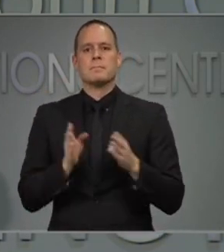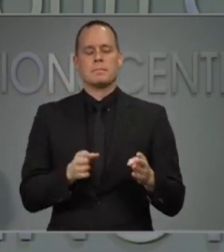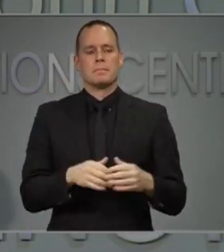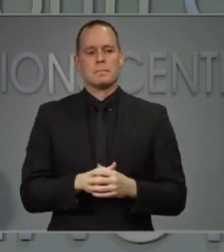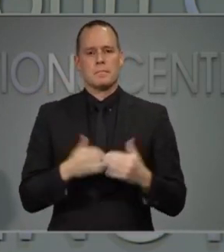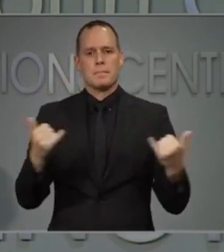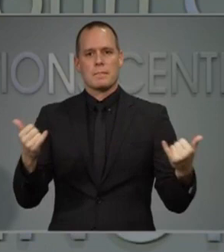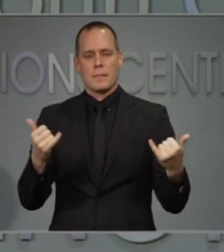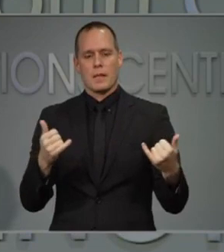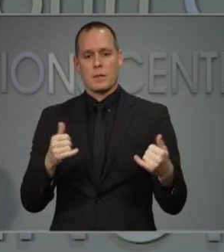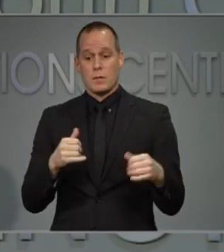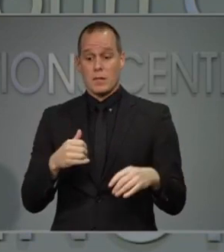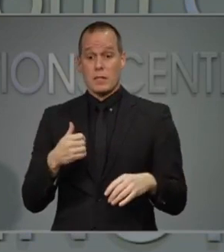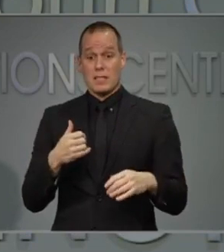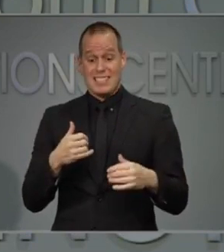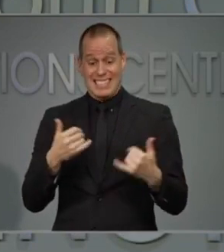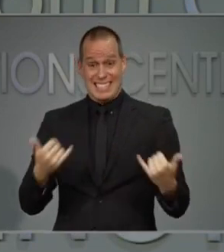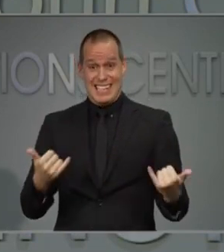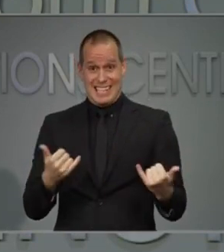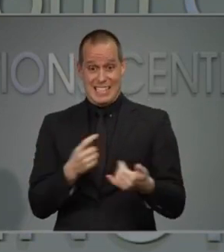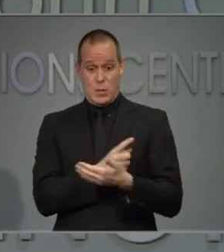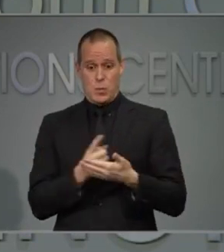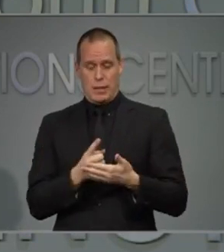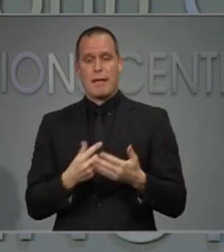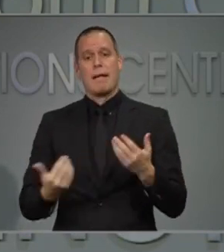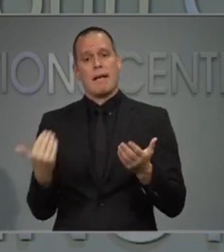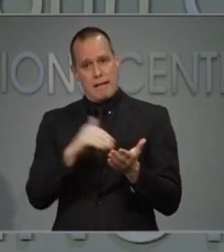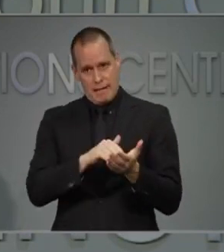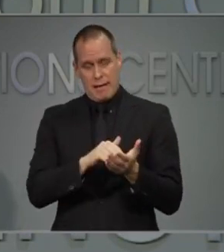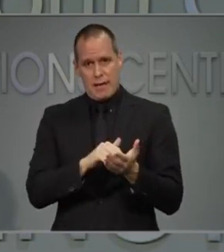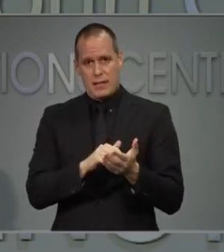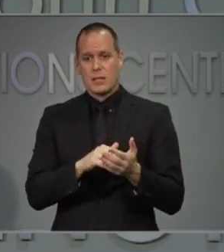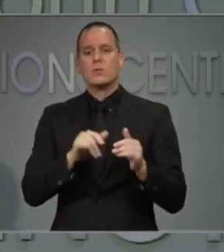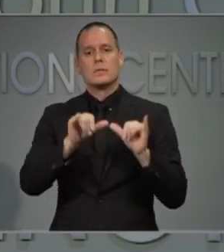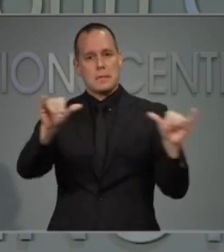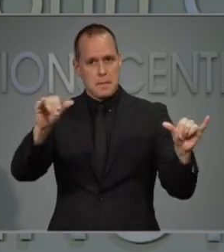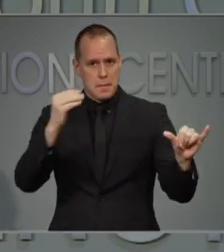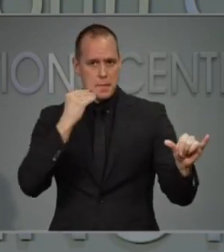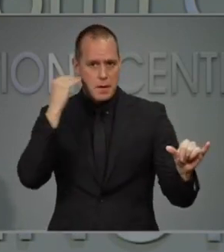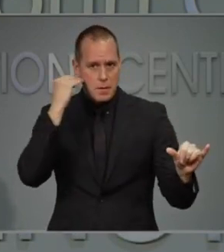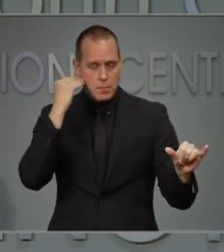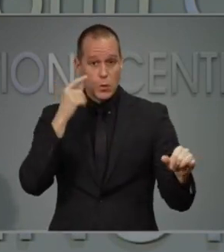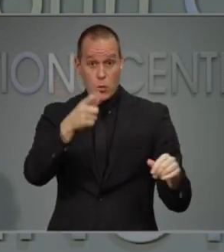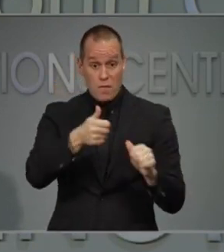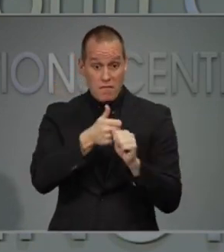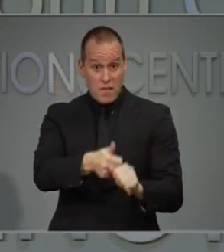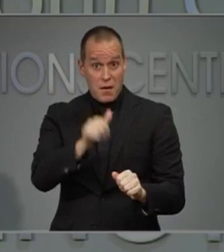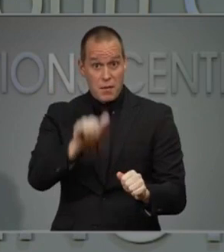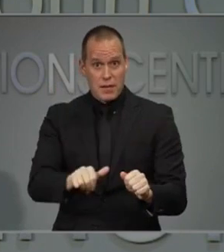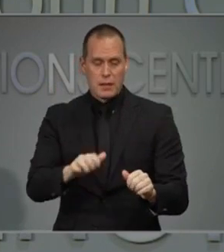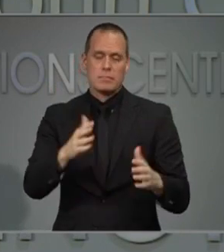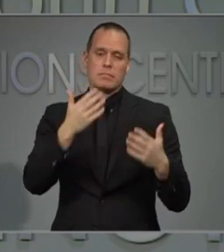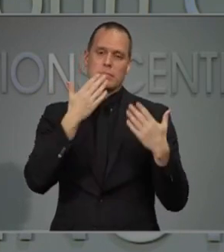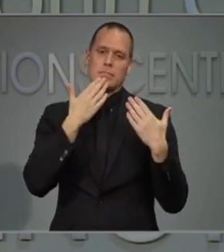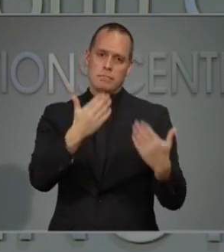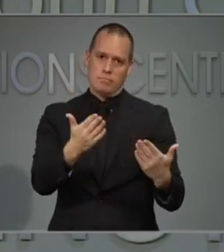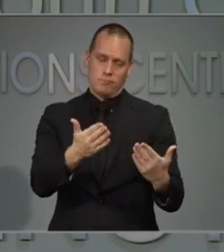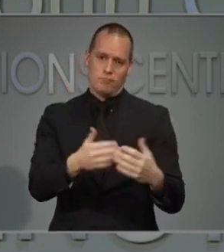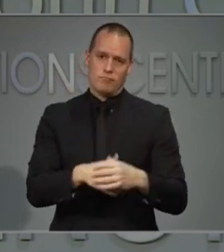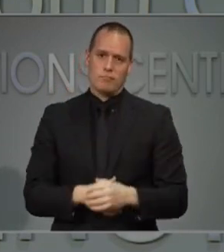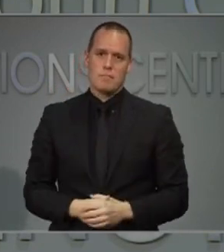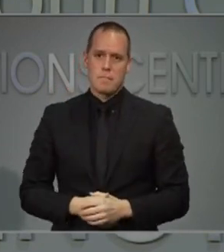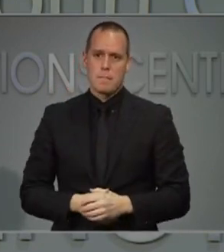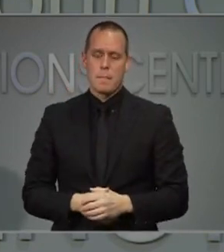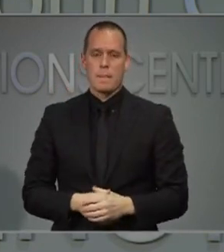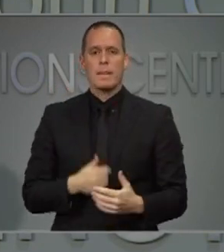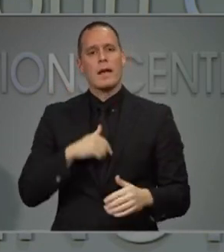week of staying at home, I want to thank North Carolinians everywhere for following the restrictions. And